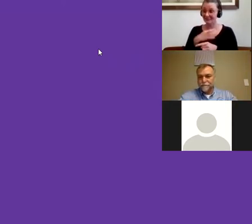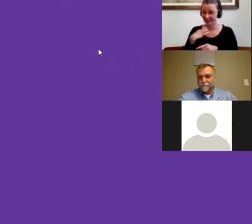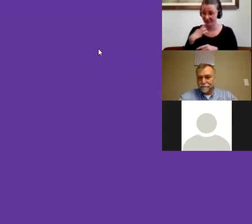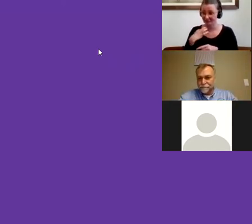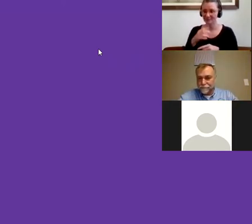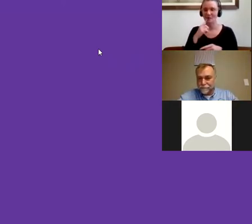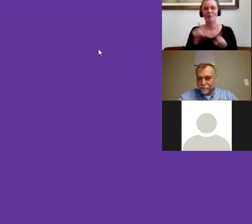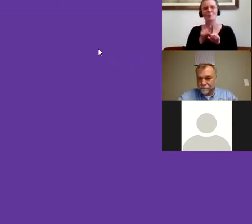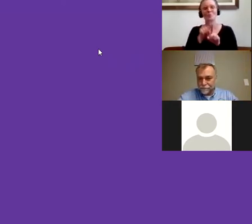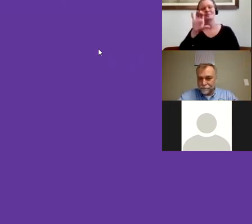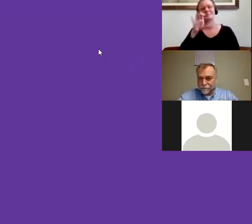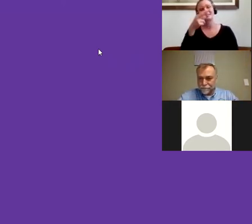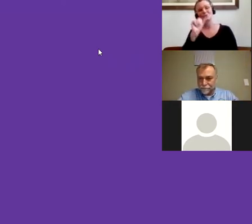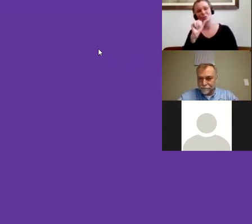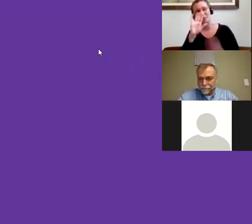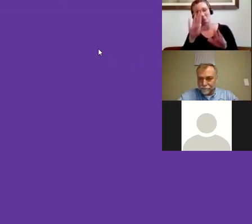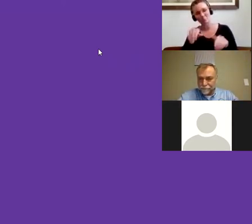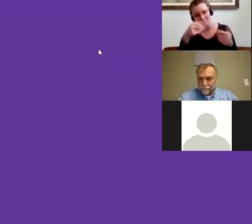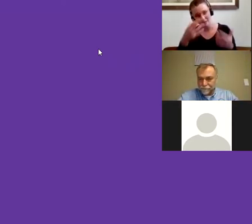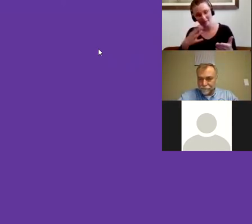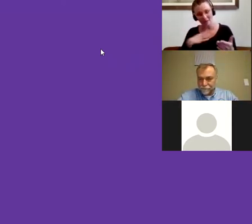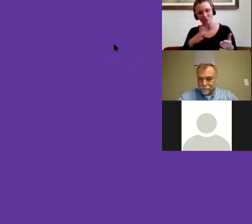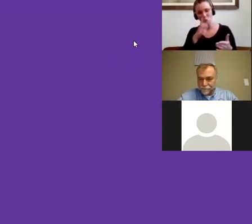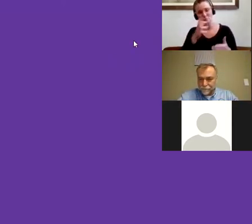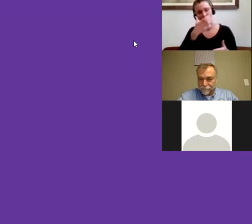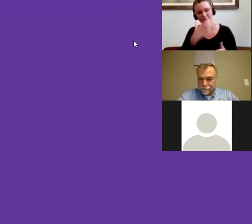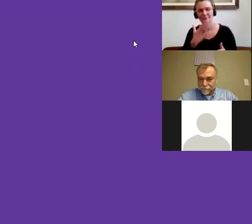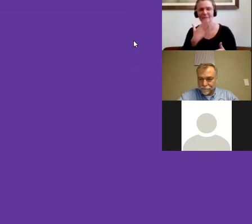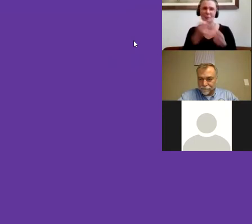provided some volunteers and masks. So thank you very much.